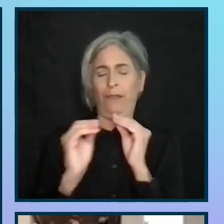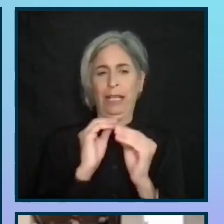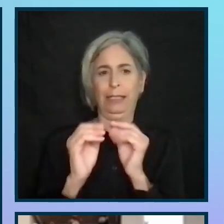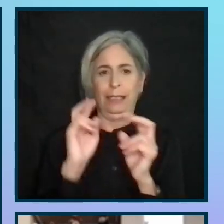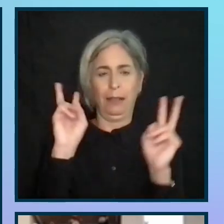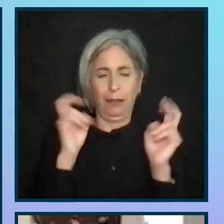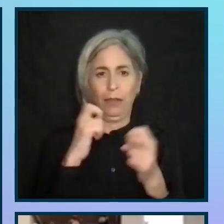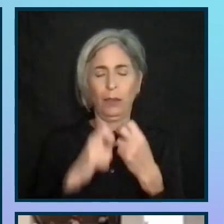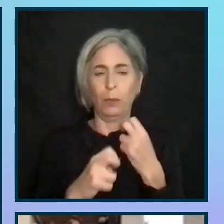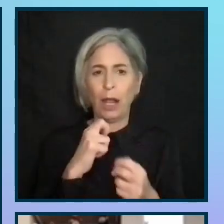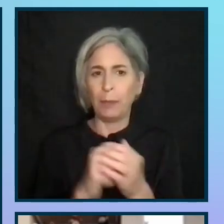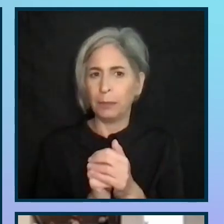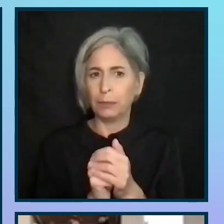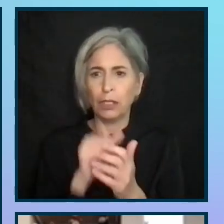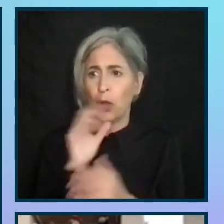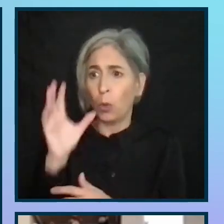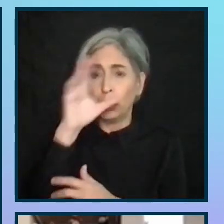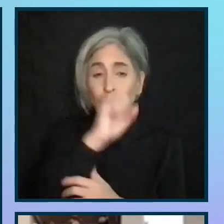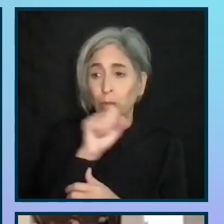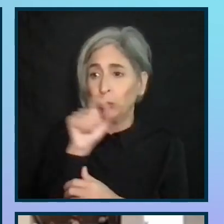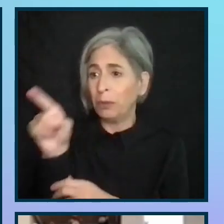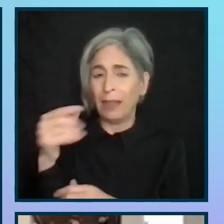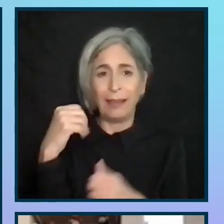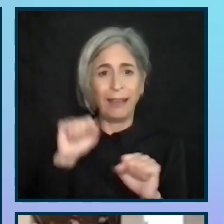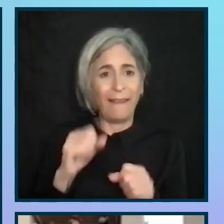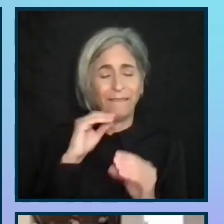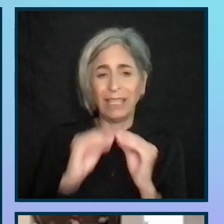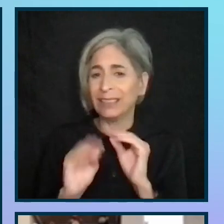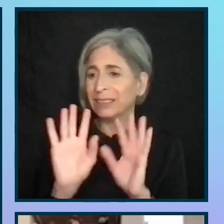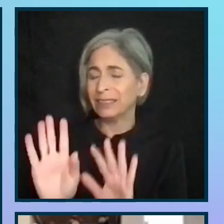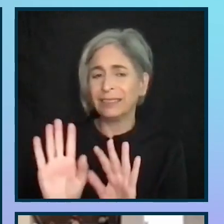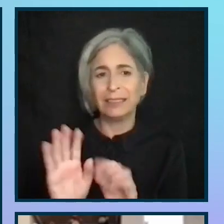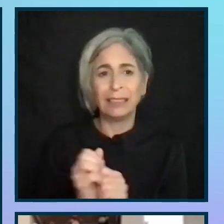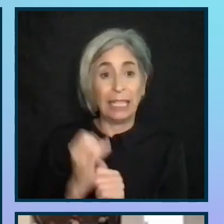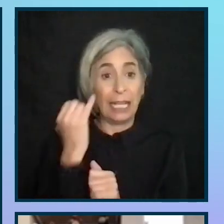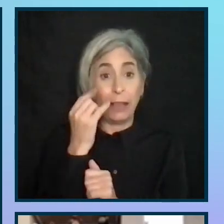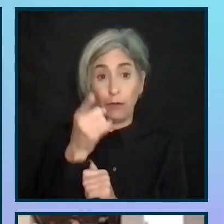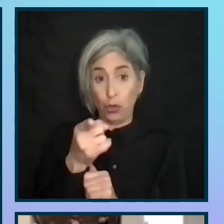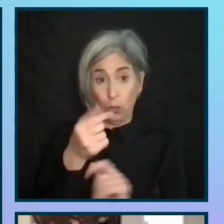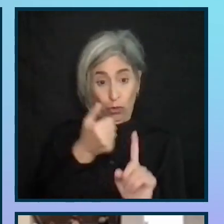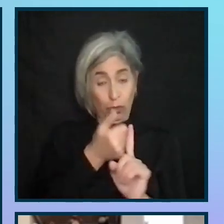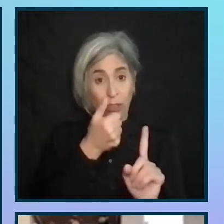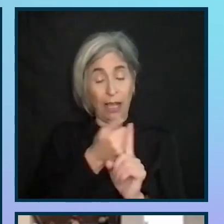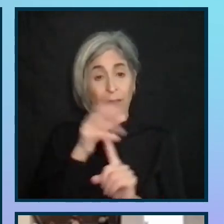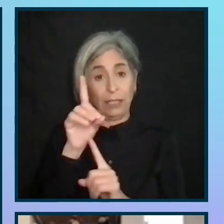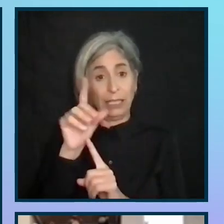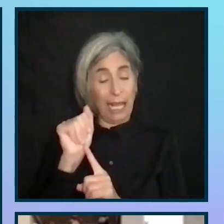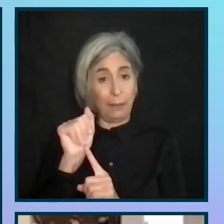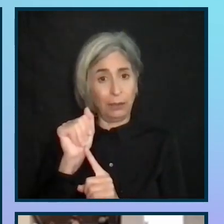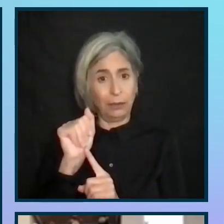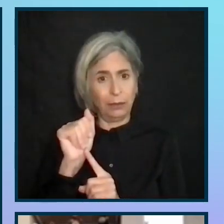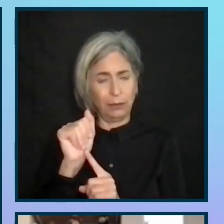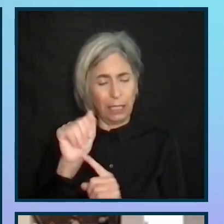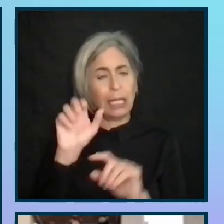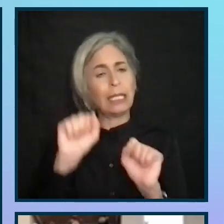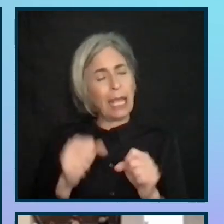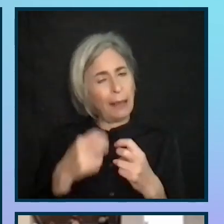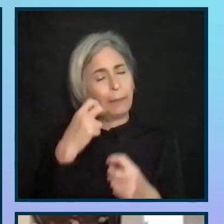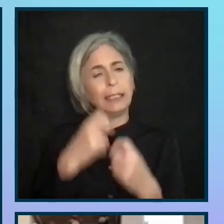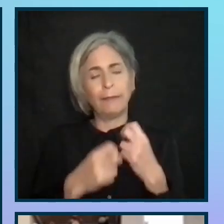that your disabled colleagues are experts at all. Of course, if you are the disabled person in the room, this can be difficult.